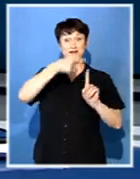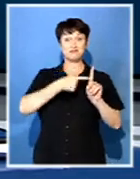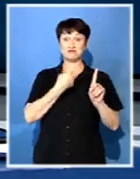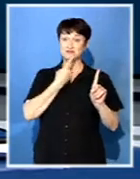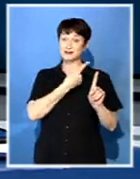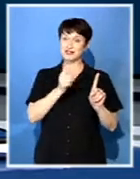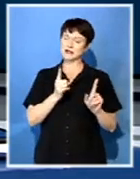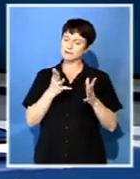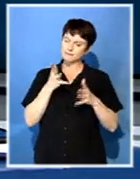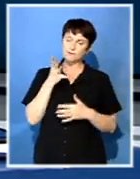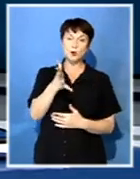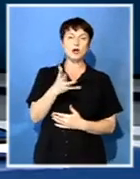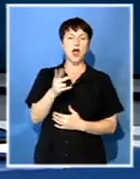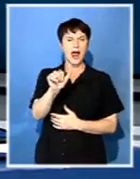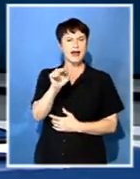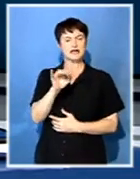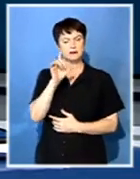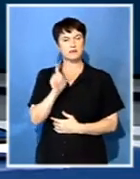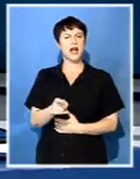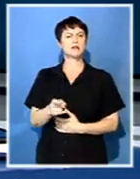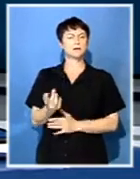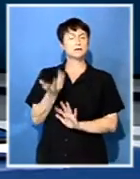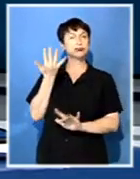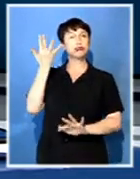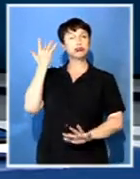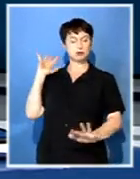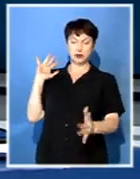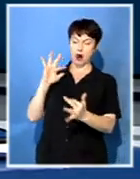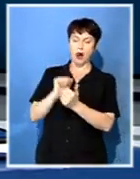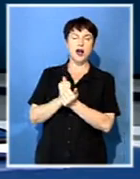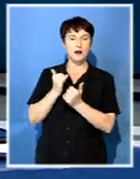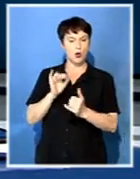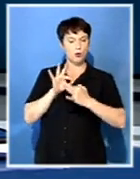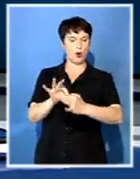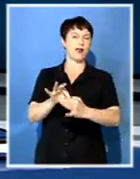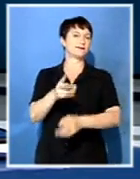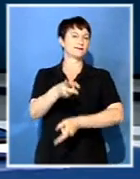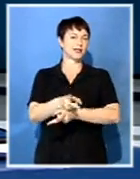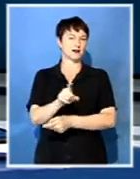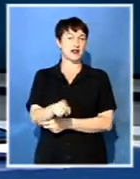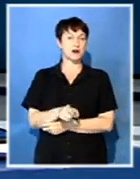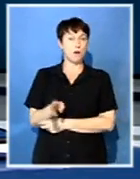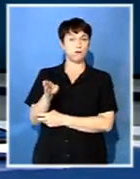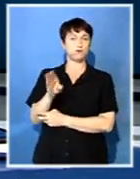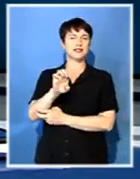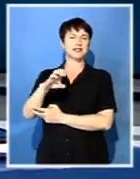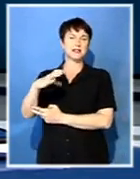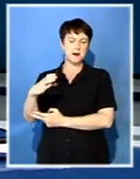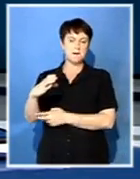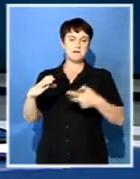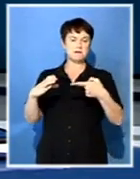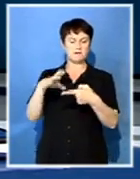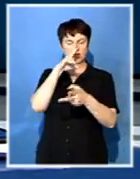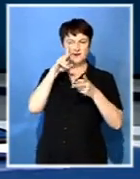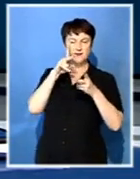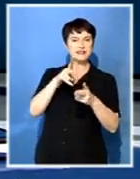...party to reconnect with its roots. Ramaphosa was visiting various areas in the Eastern Cape ahead of the January 8th